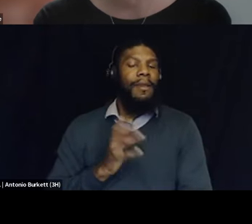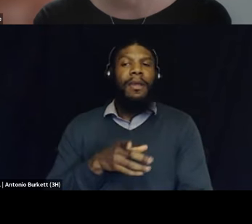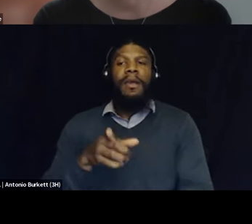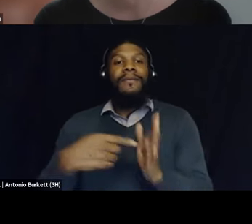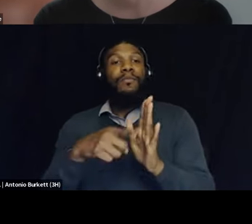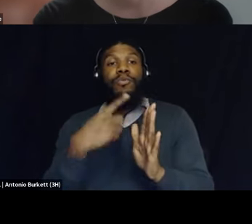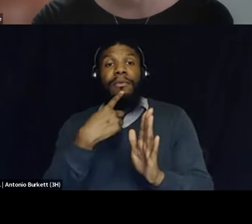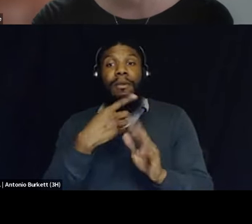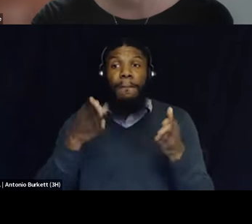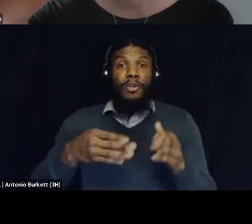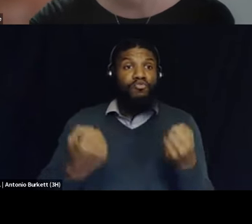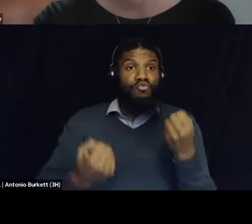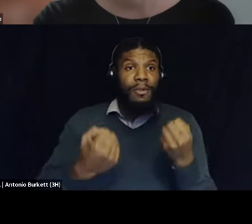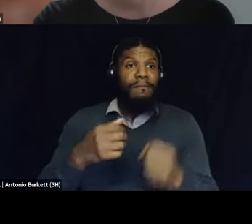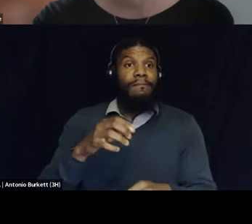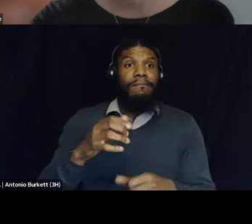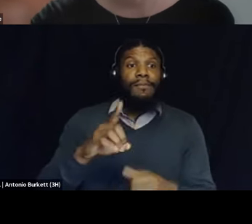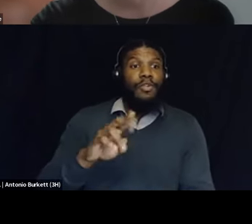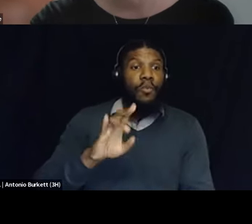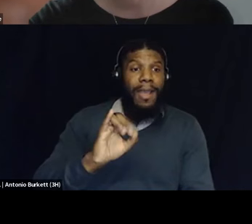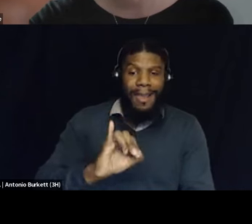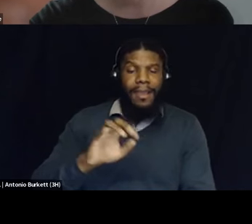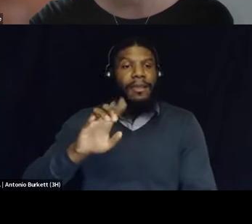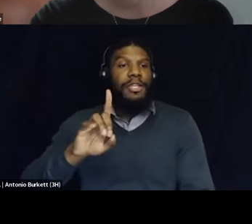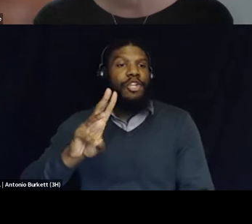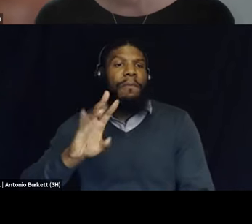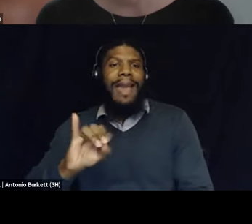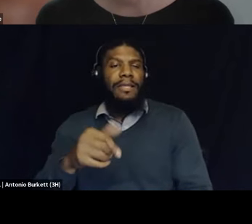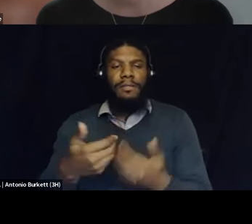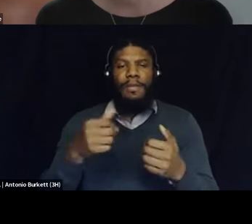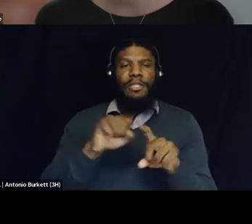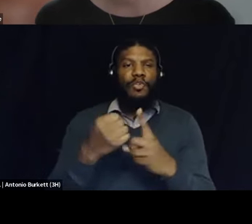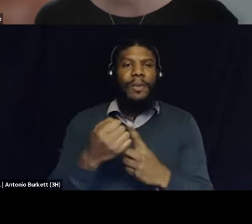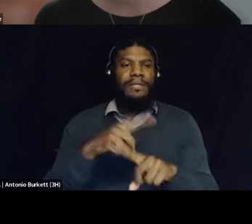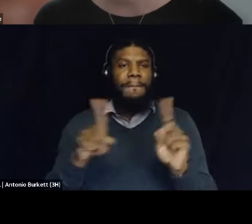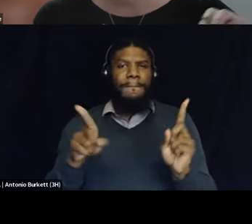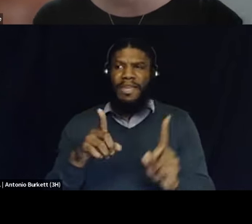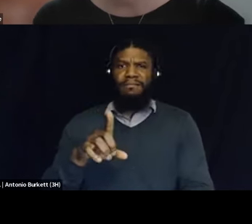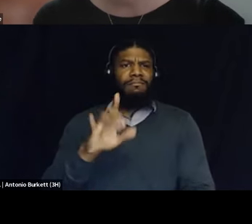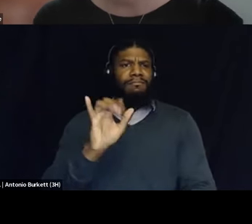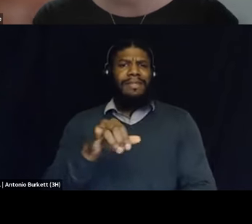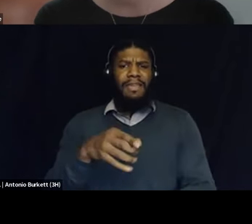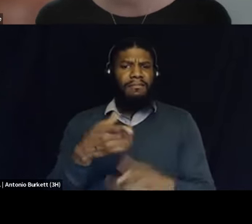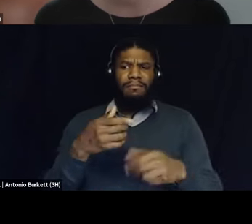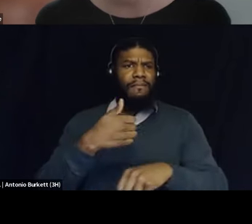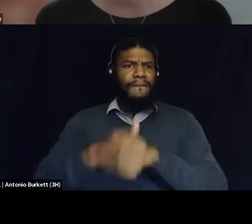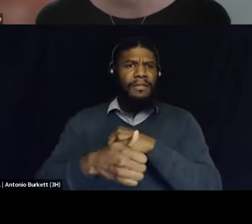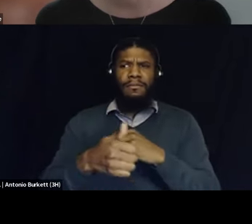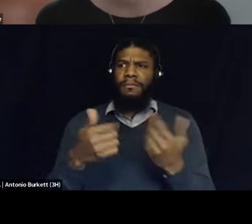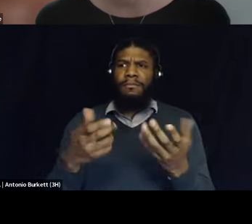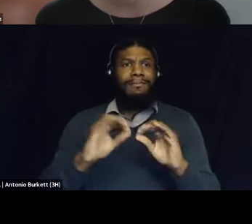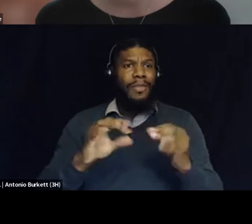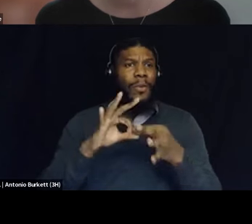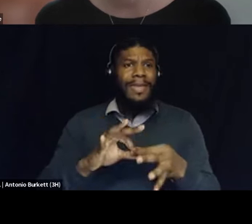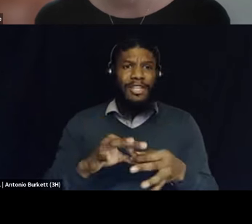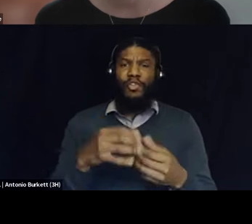dwy that would be a separate a separate whole situation this is an offense that has nothing to do with them being behind the